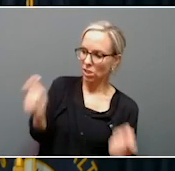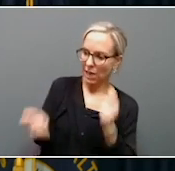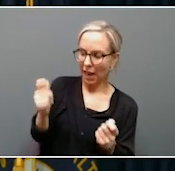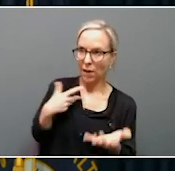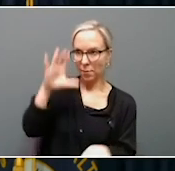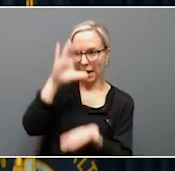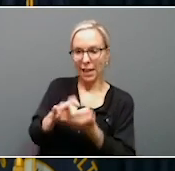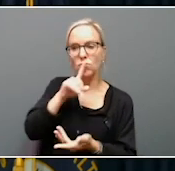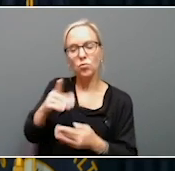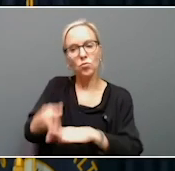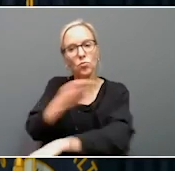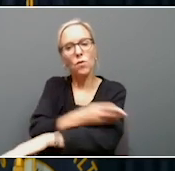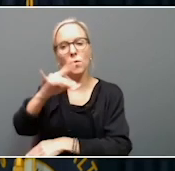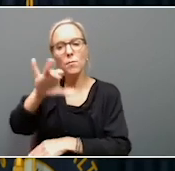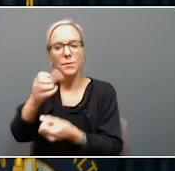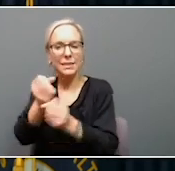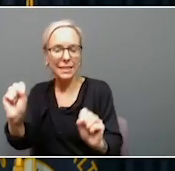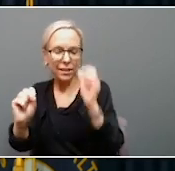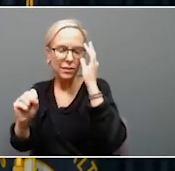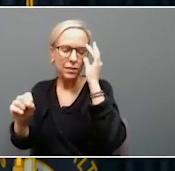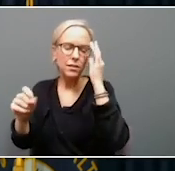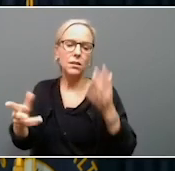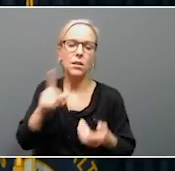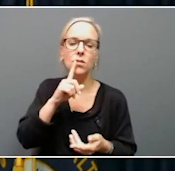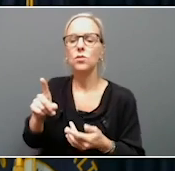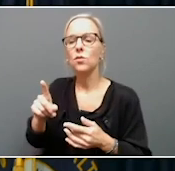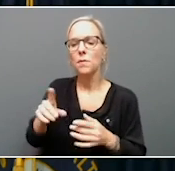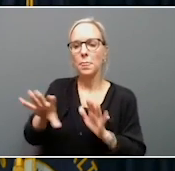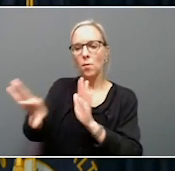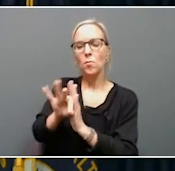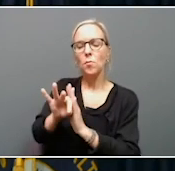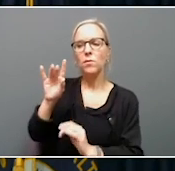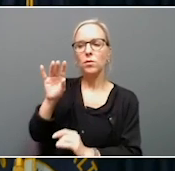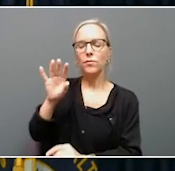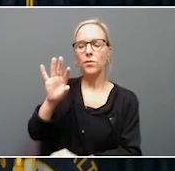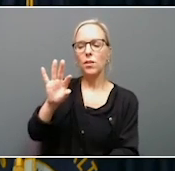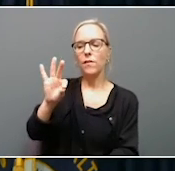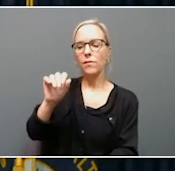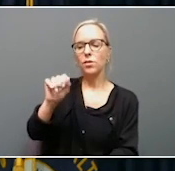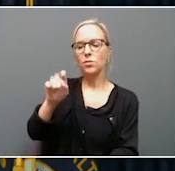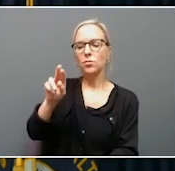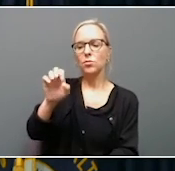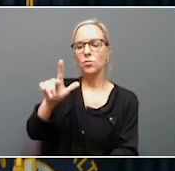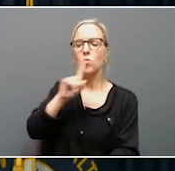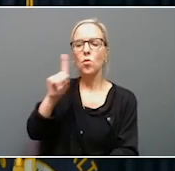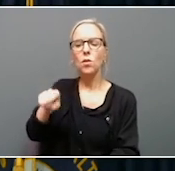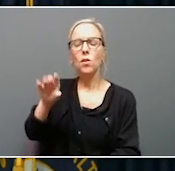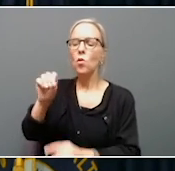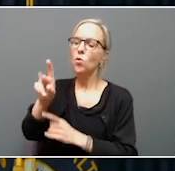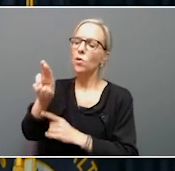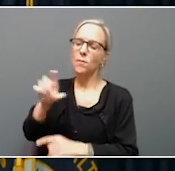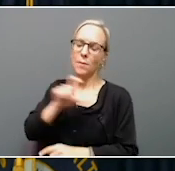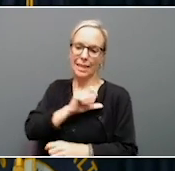We certainly tried to make appointments, including an appointment from the Fraternal Order of Police to the parole board to make sure that we have a lot of